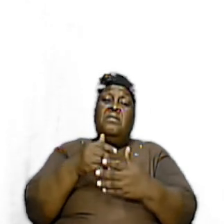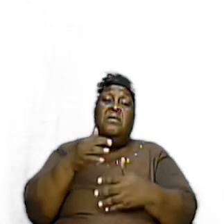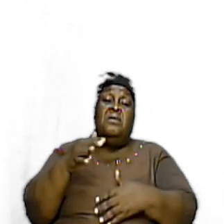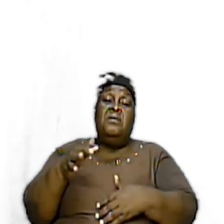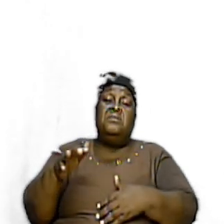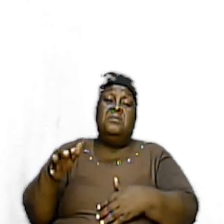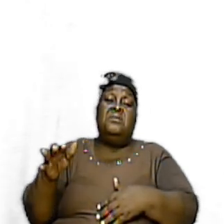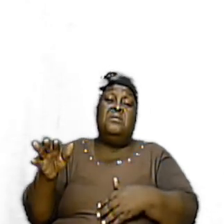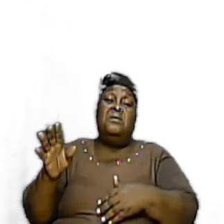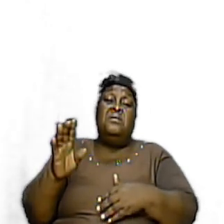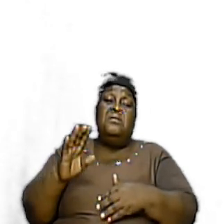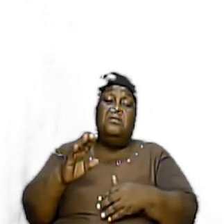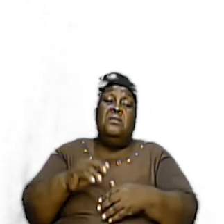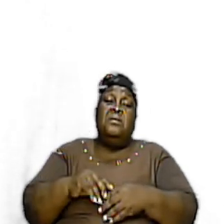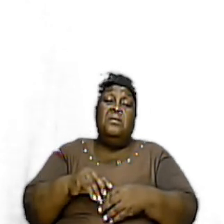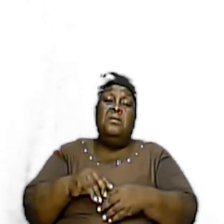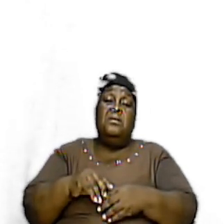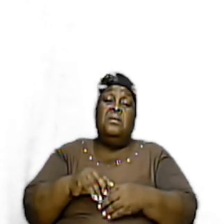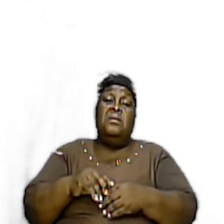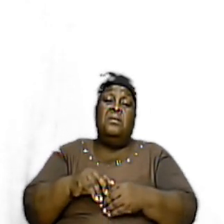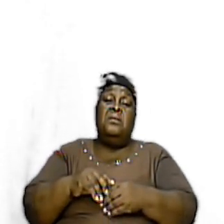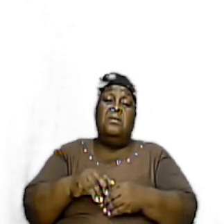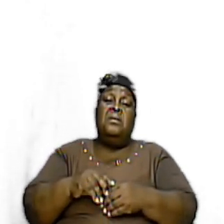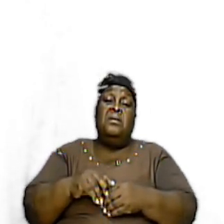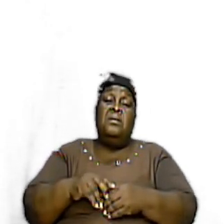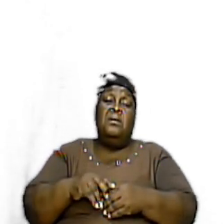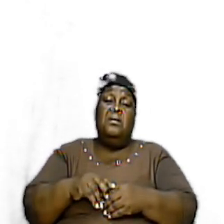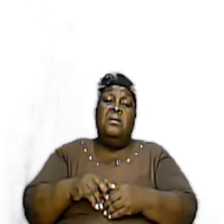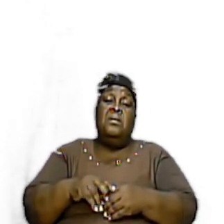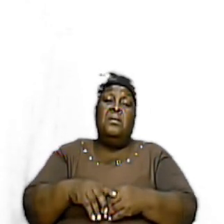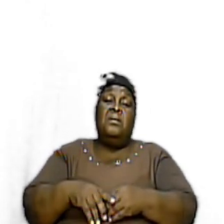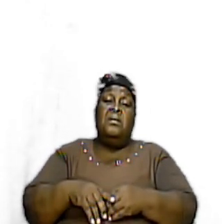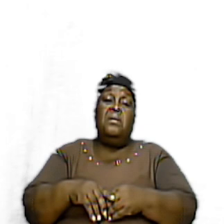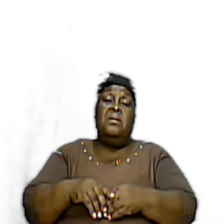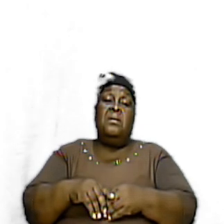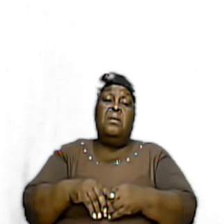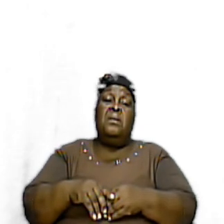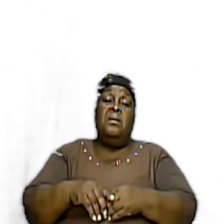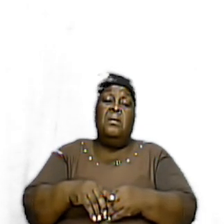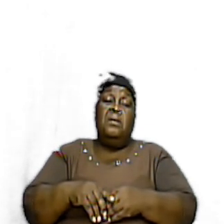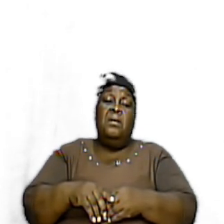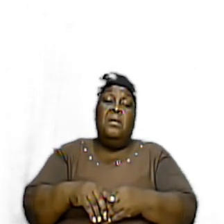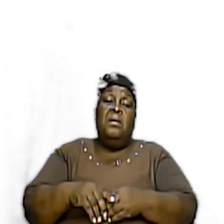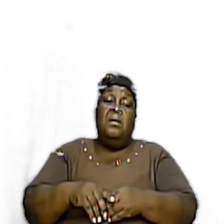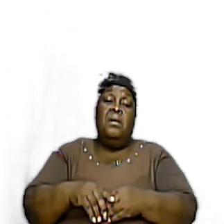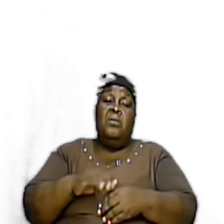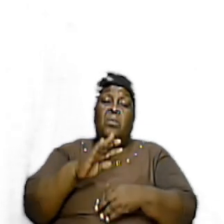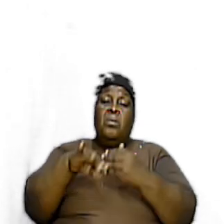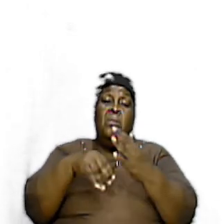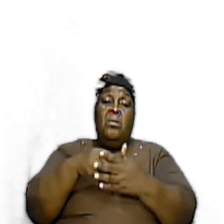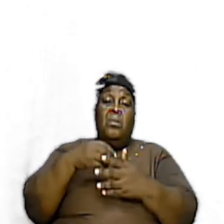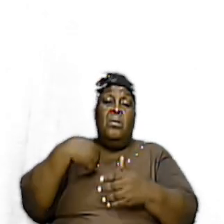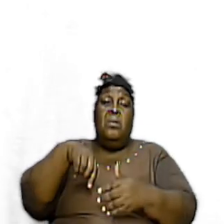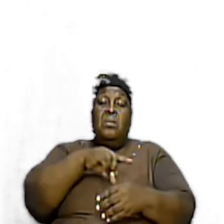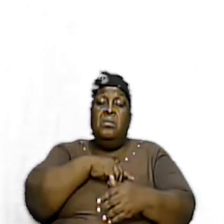understand brethren beloved that all that all we were looking at